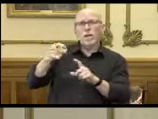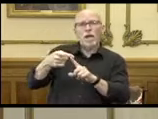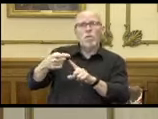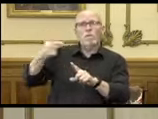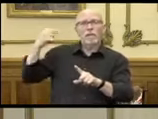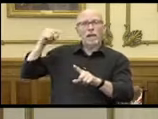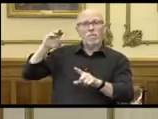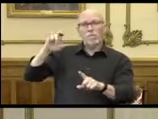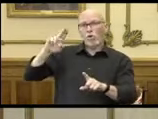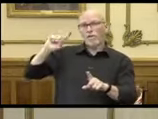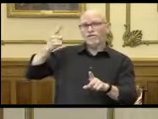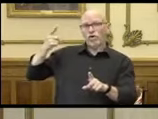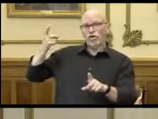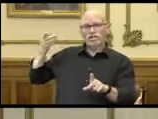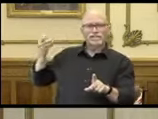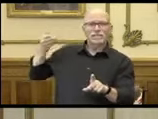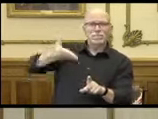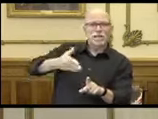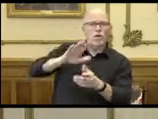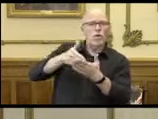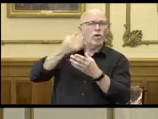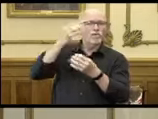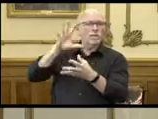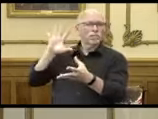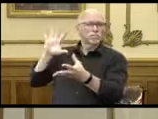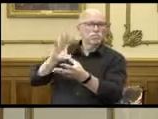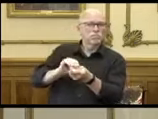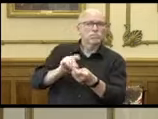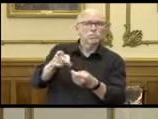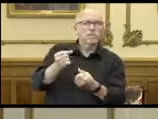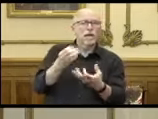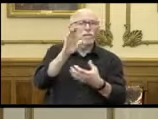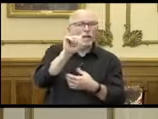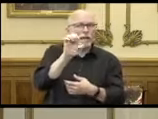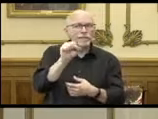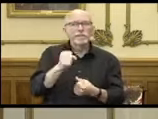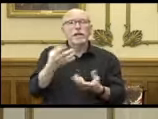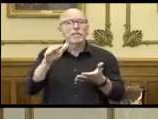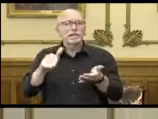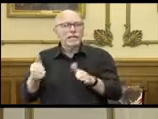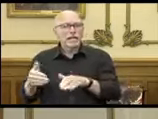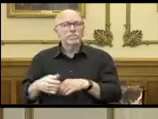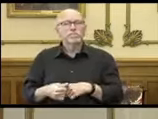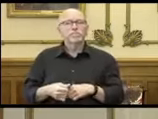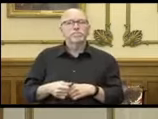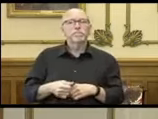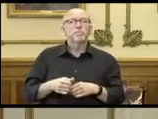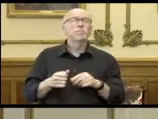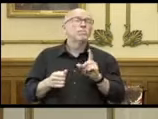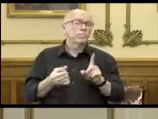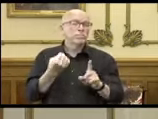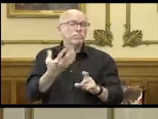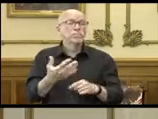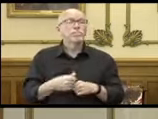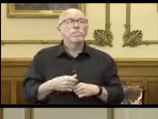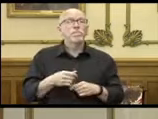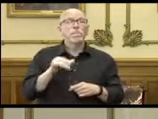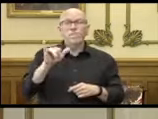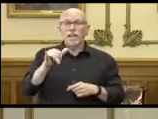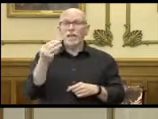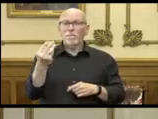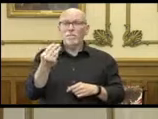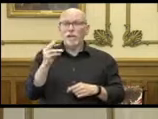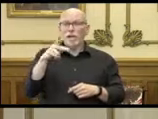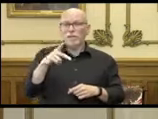1st and submit or resubmit for some of them their case and death data. I'll mention incidentally that on that Monday